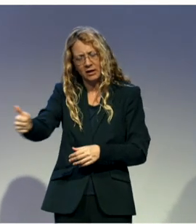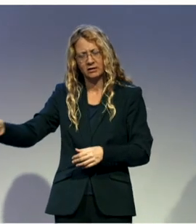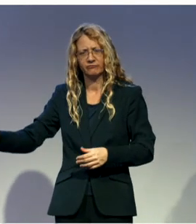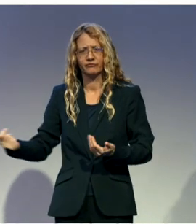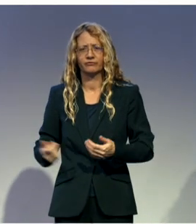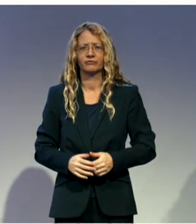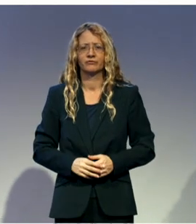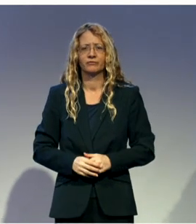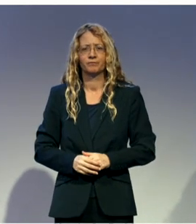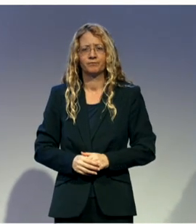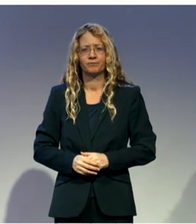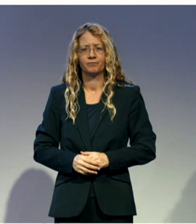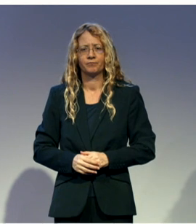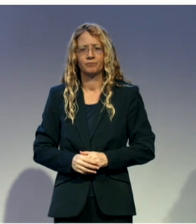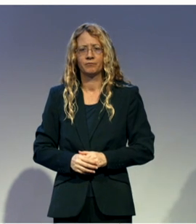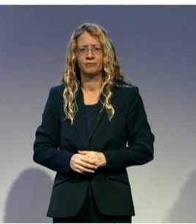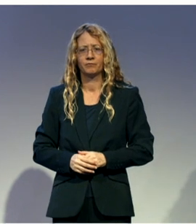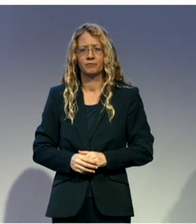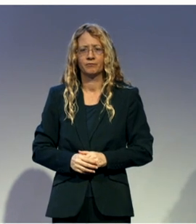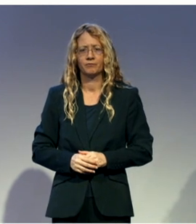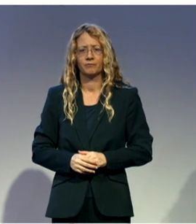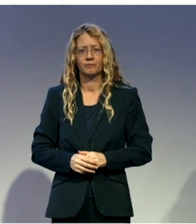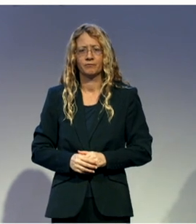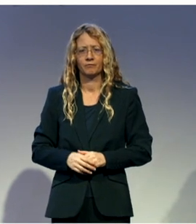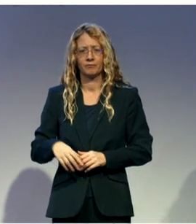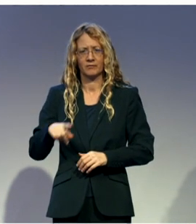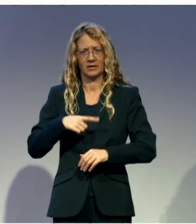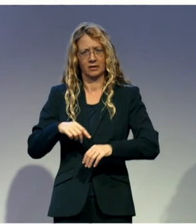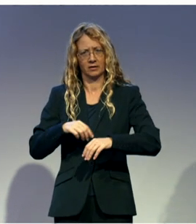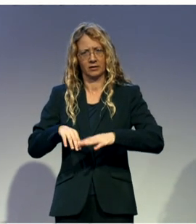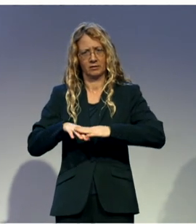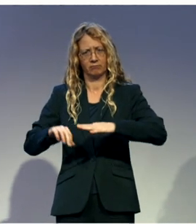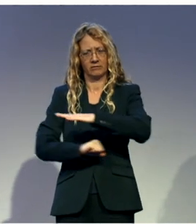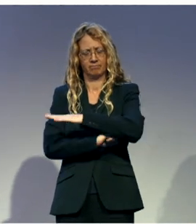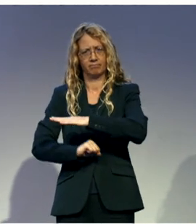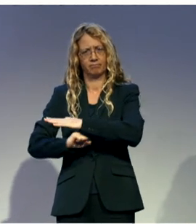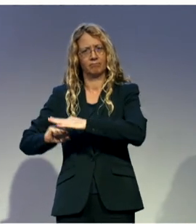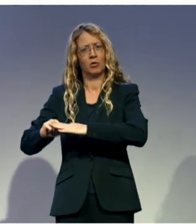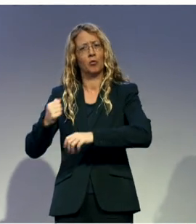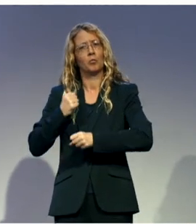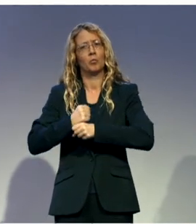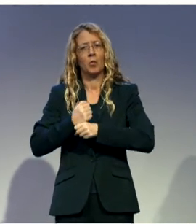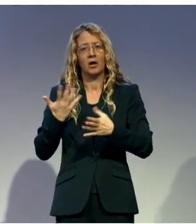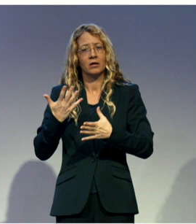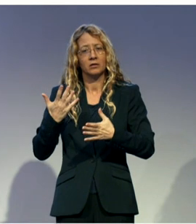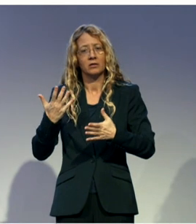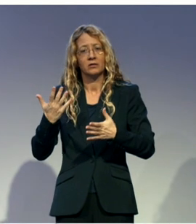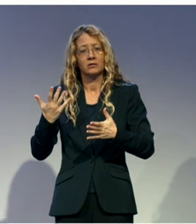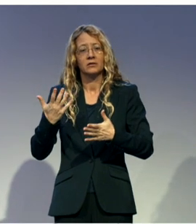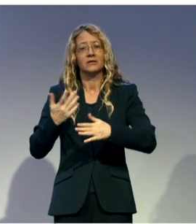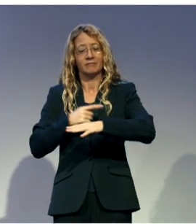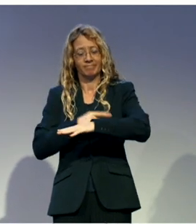of our work is based on mainly to influence change. We are mainly an organisation that focuses on advocates and lobbying.